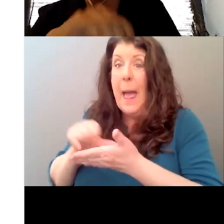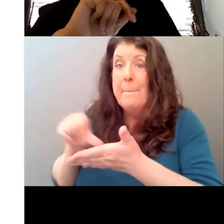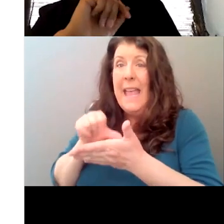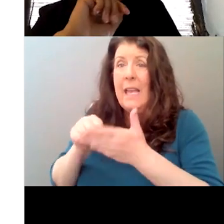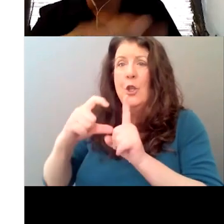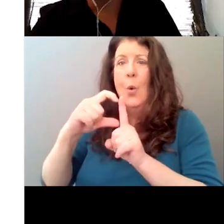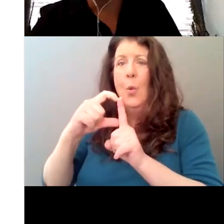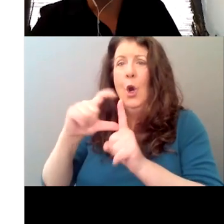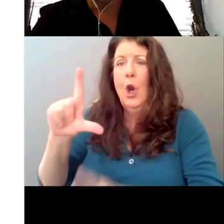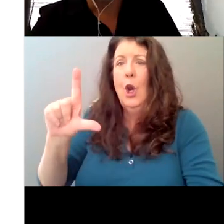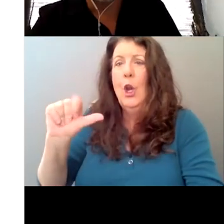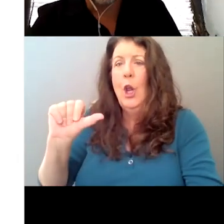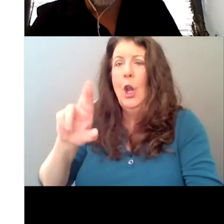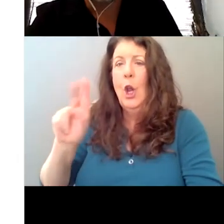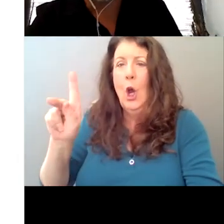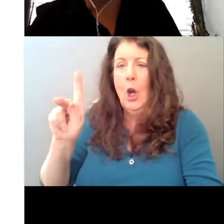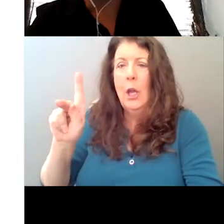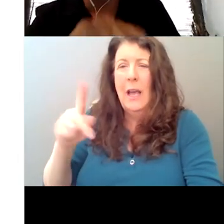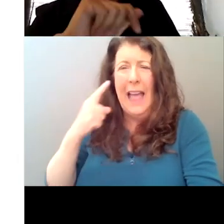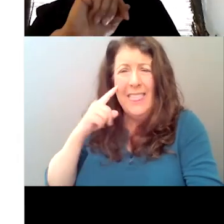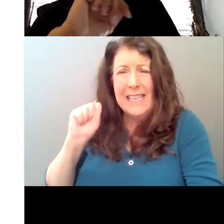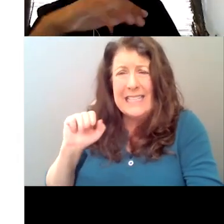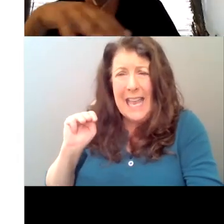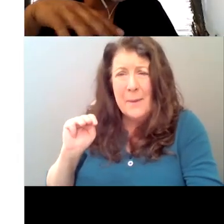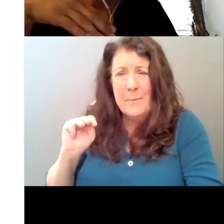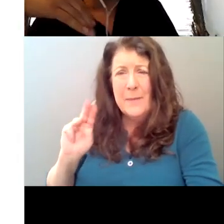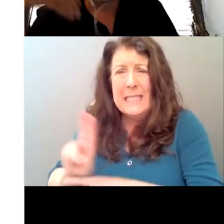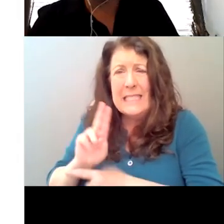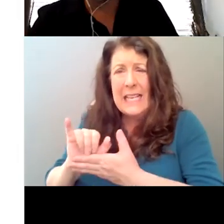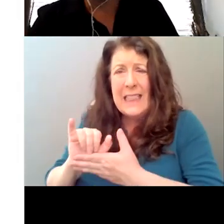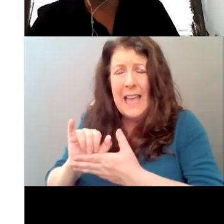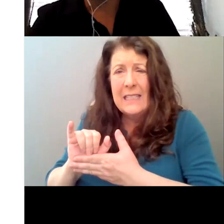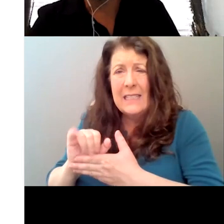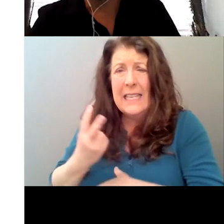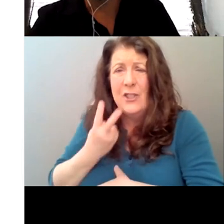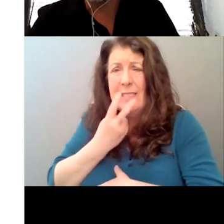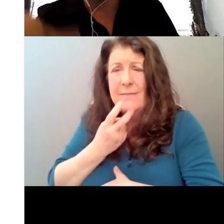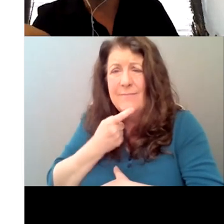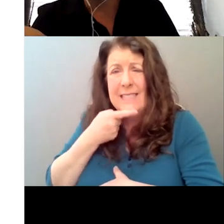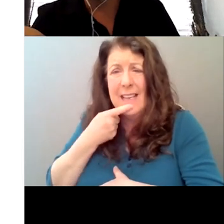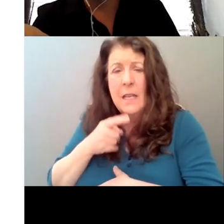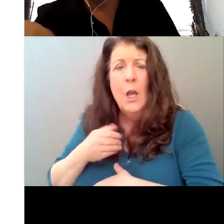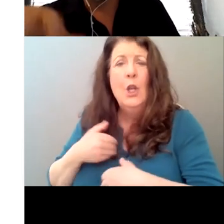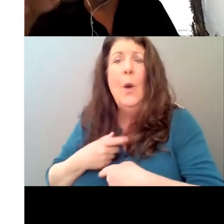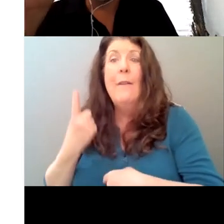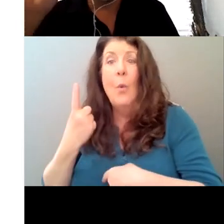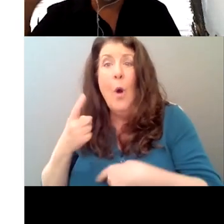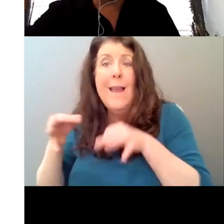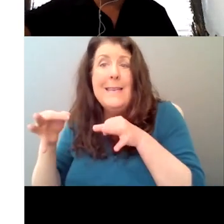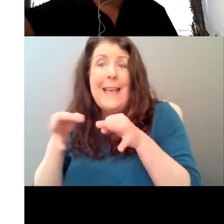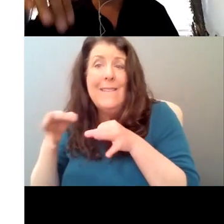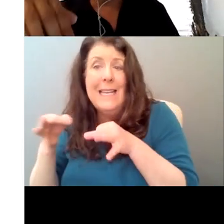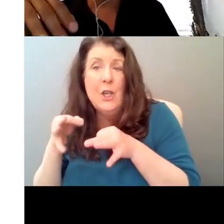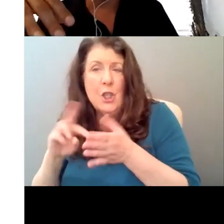right. And Sam's, dial, I think Sam says it, right. Um, you have one definition for it here. And then